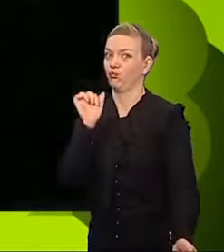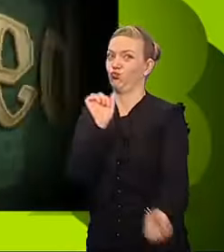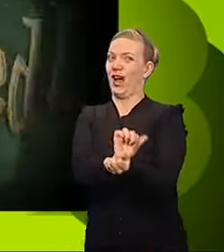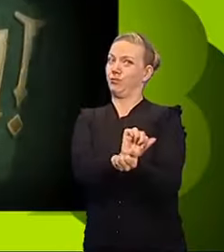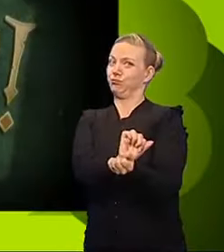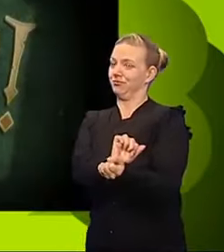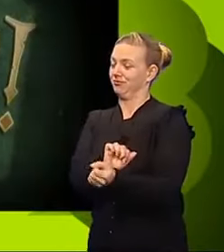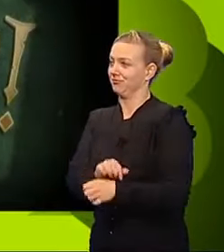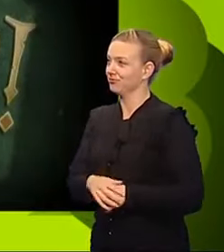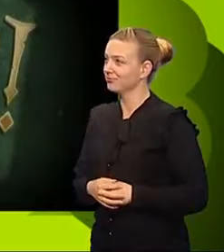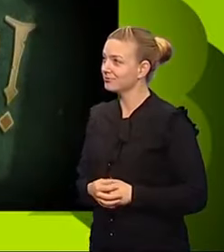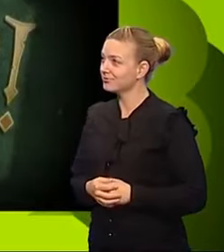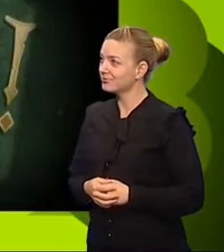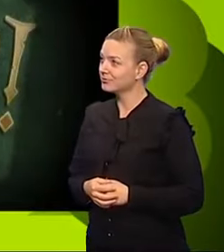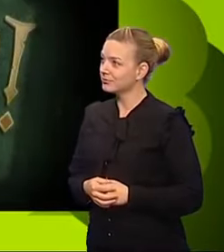You're trapped!